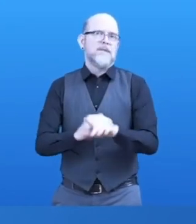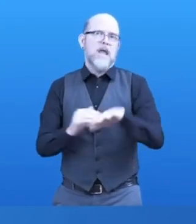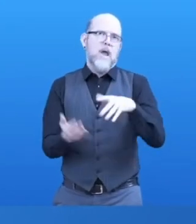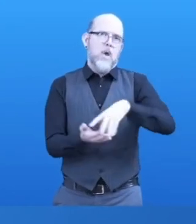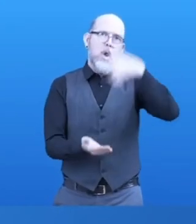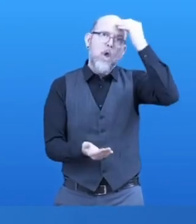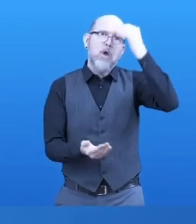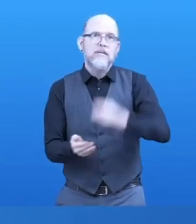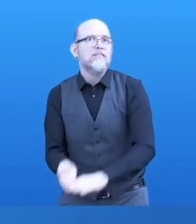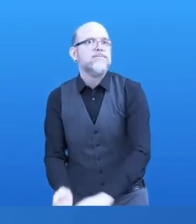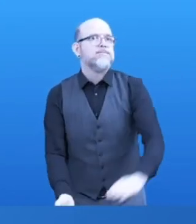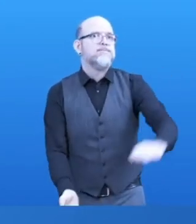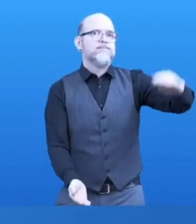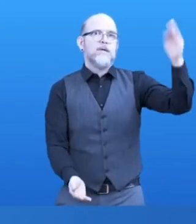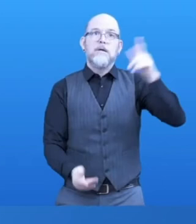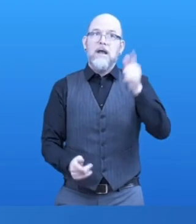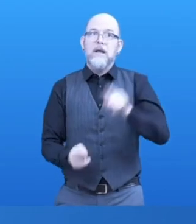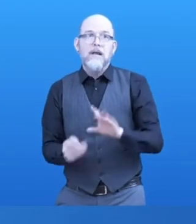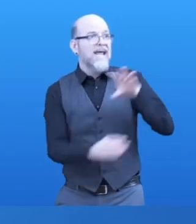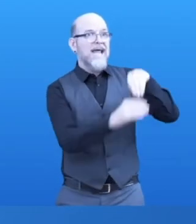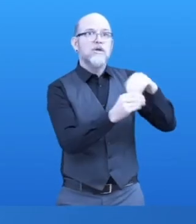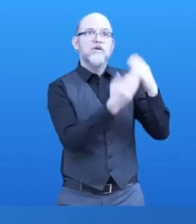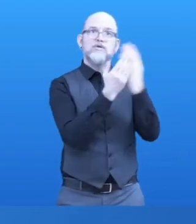and on an equal level as your sighted friends.